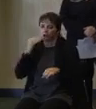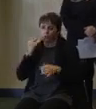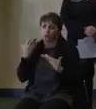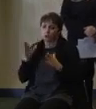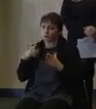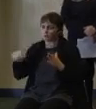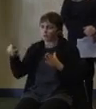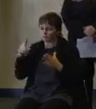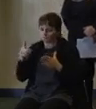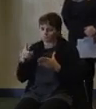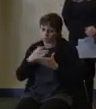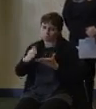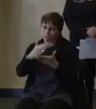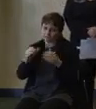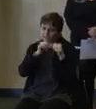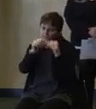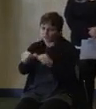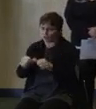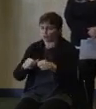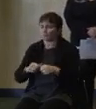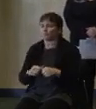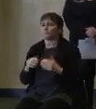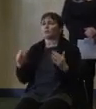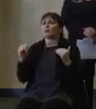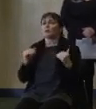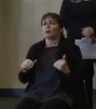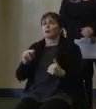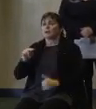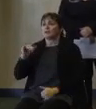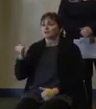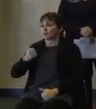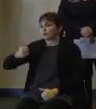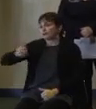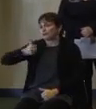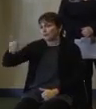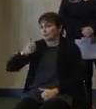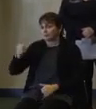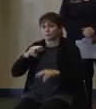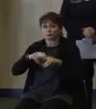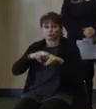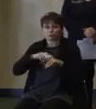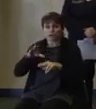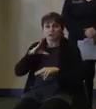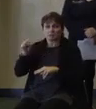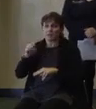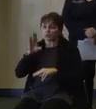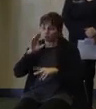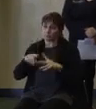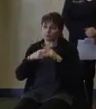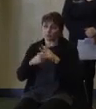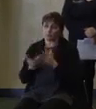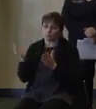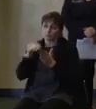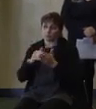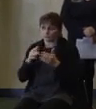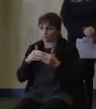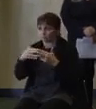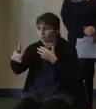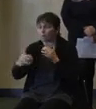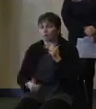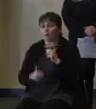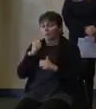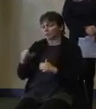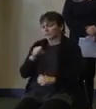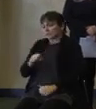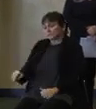NJ Transit, rail and bus service, is starting back up. Most services in South Jersey are now back and operational.